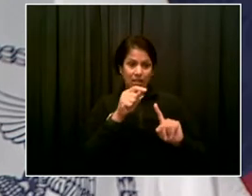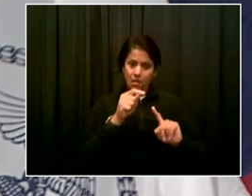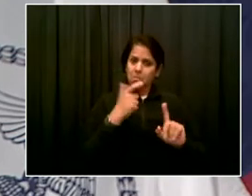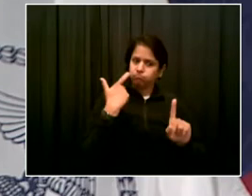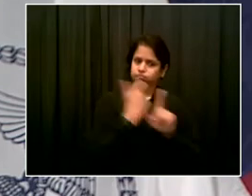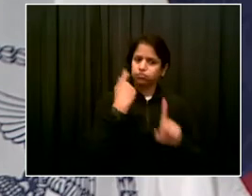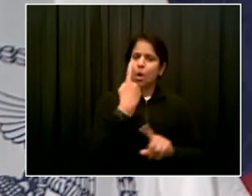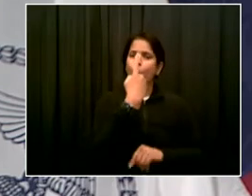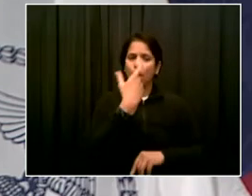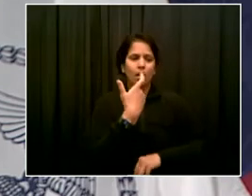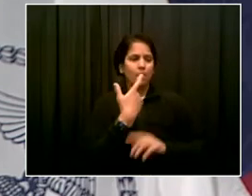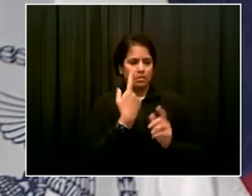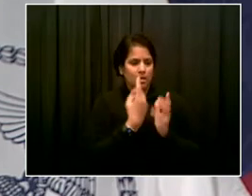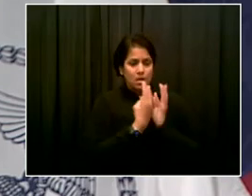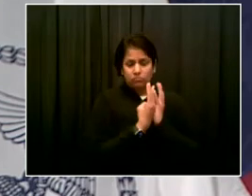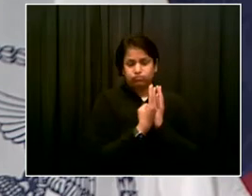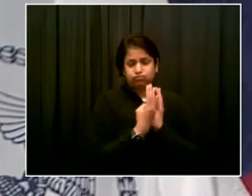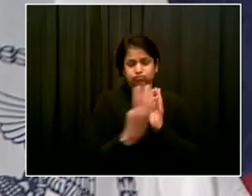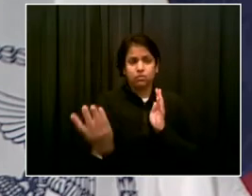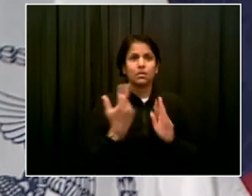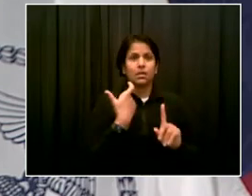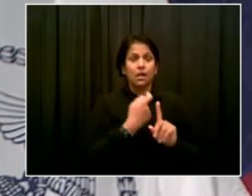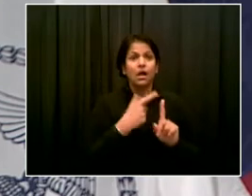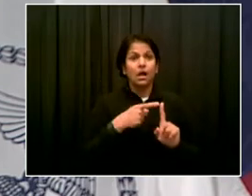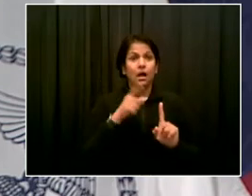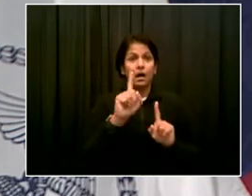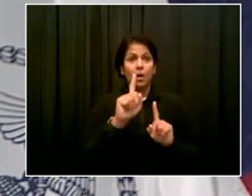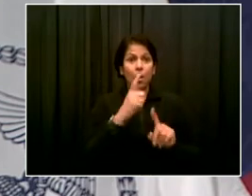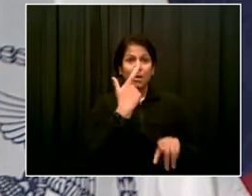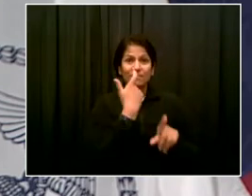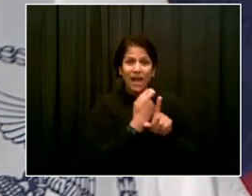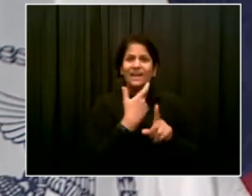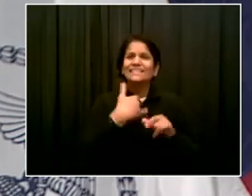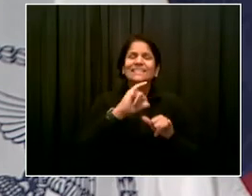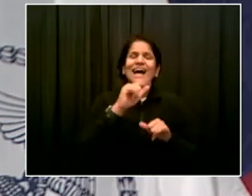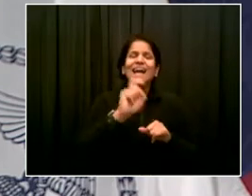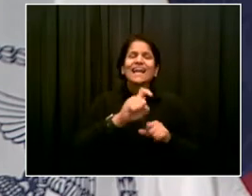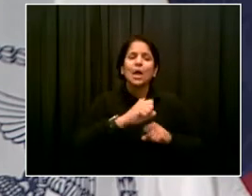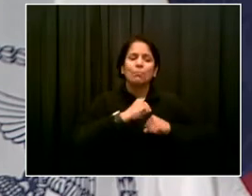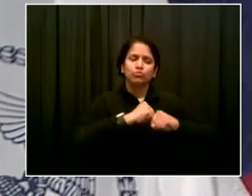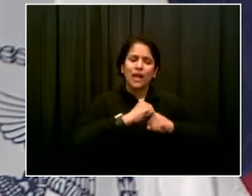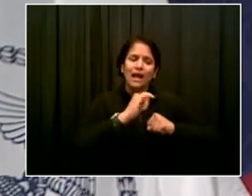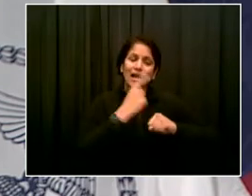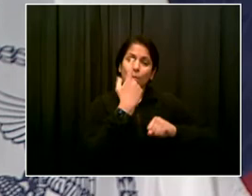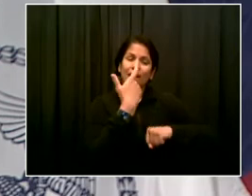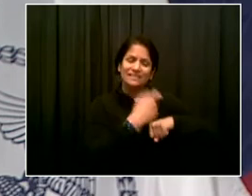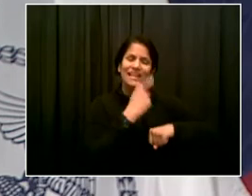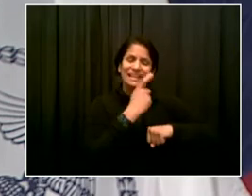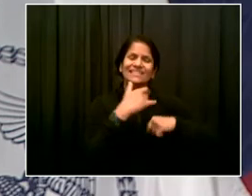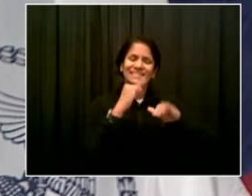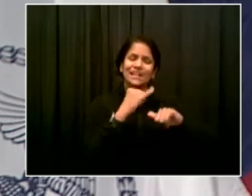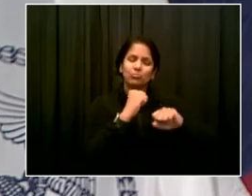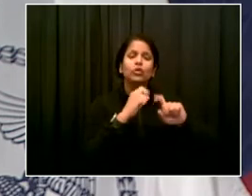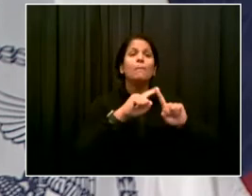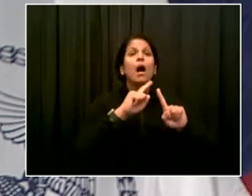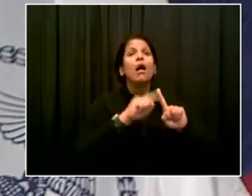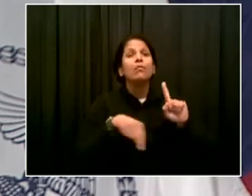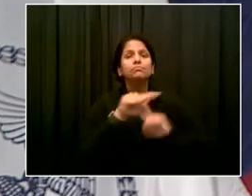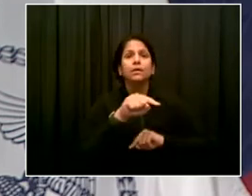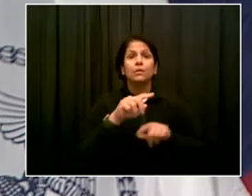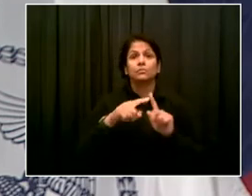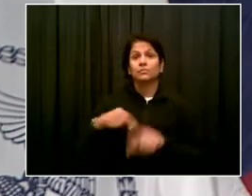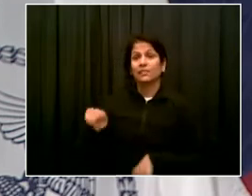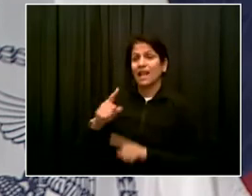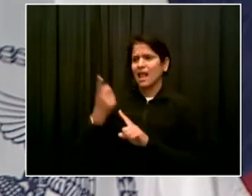We're in a really different situation than we were a year ago for that reason alone. That is just a staggering number on its own. So I